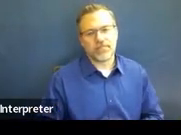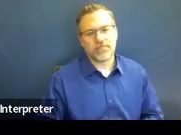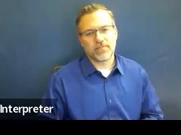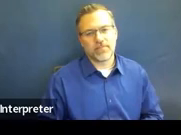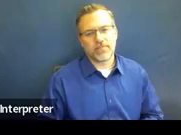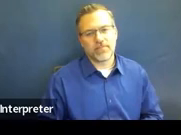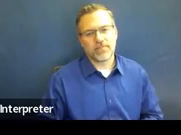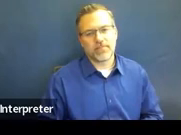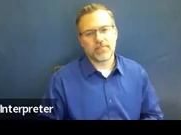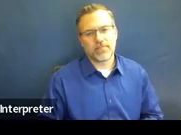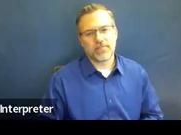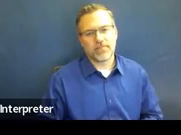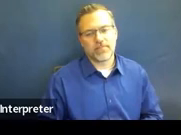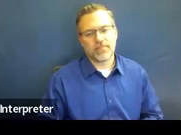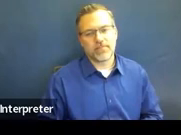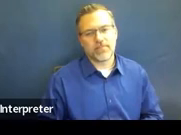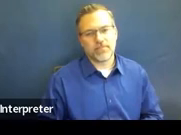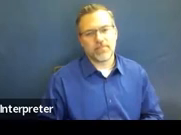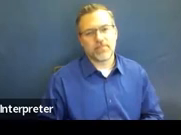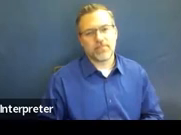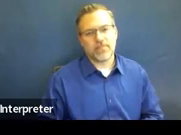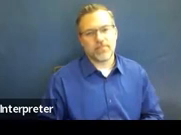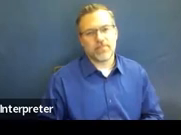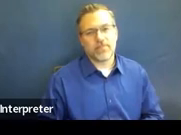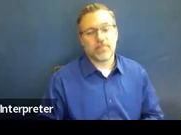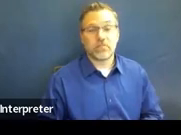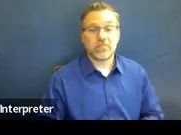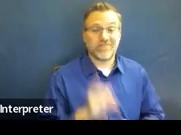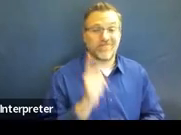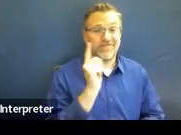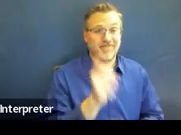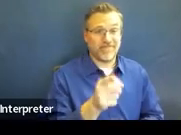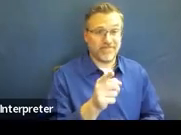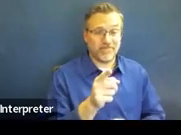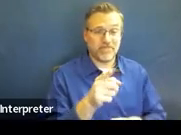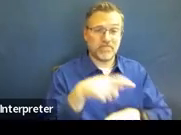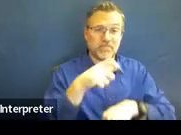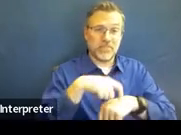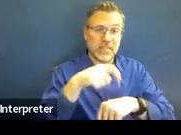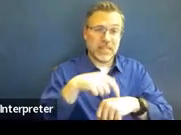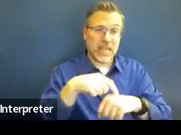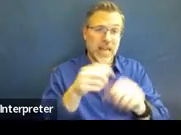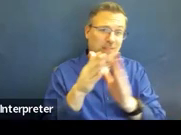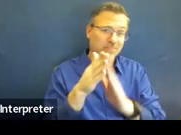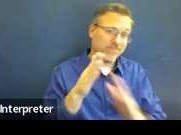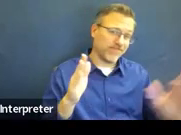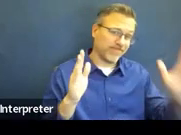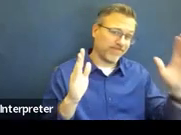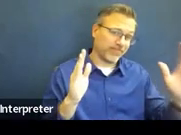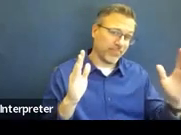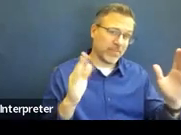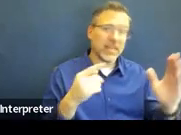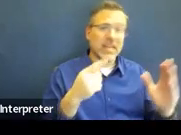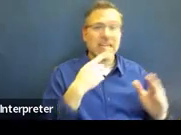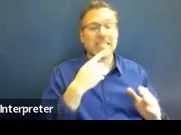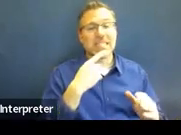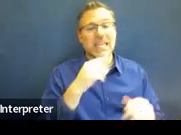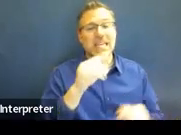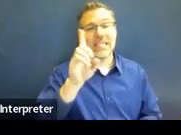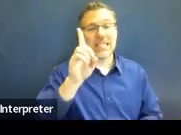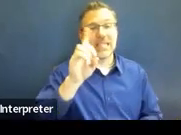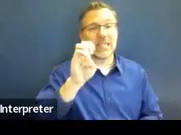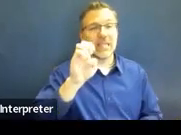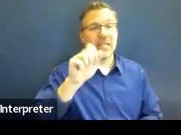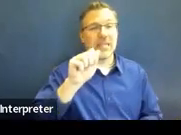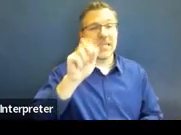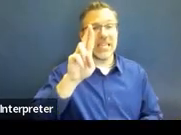And then this is where that timeline is noted on the written notice. You can see it says, dear, and it addresses the parents. Usually if